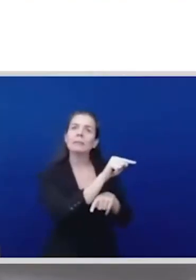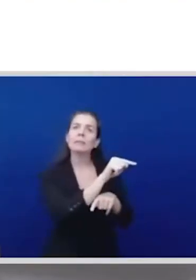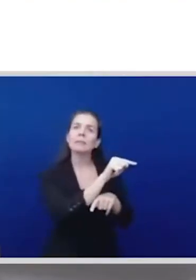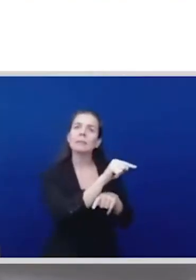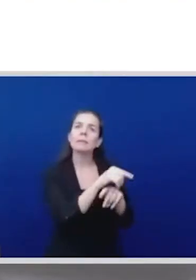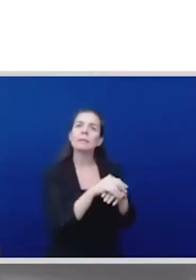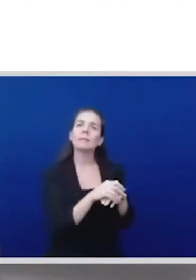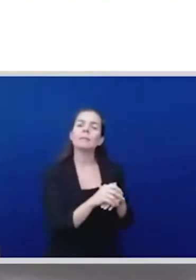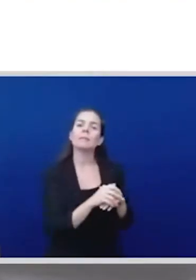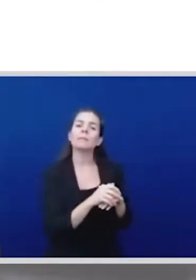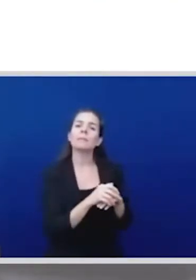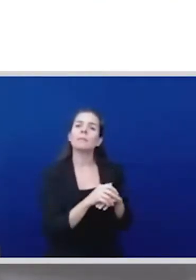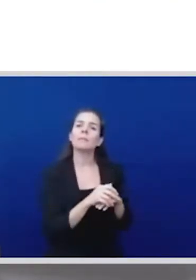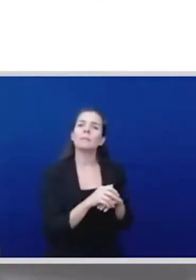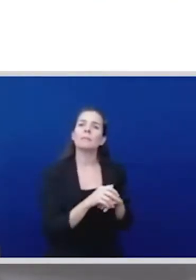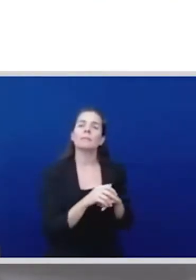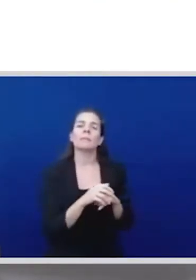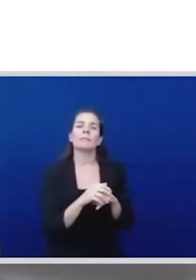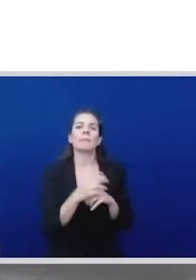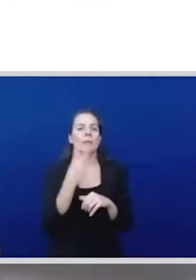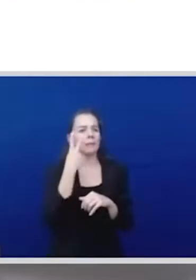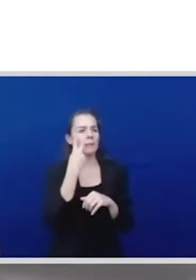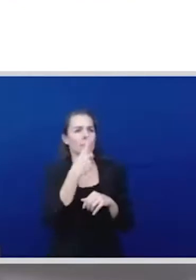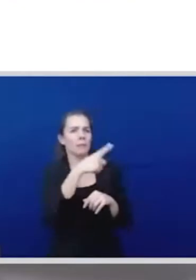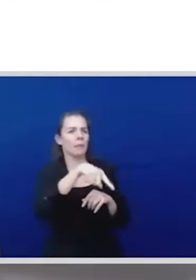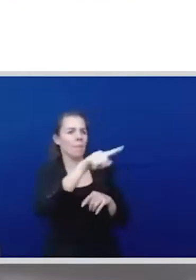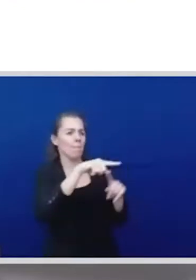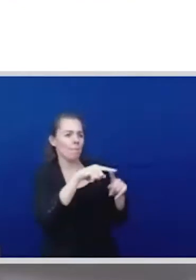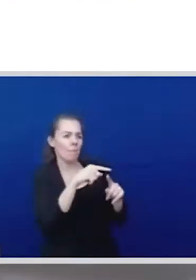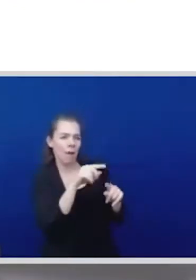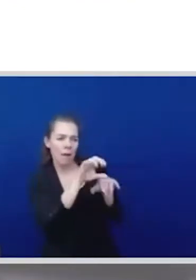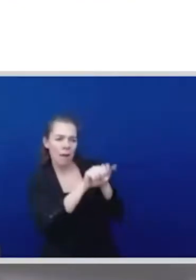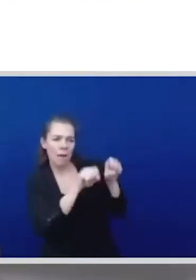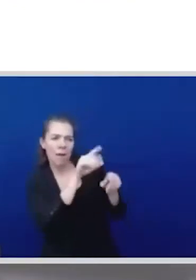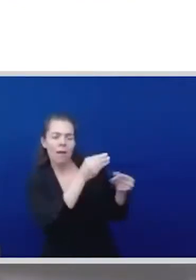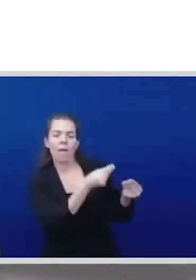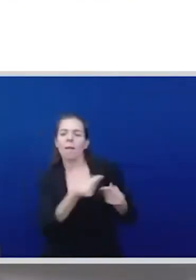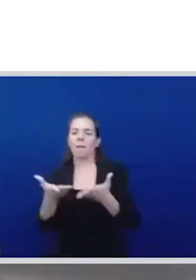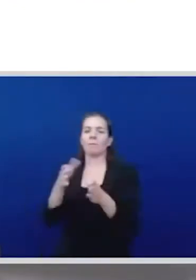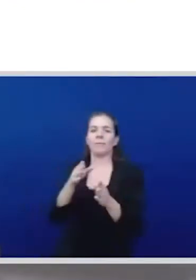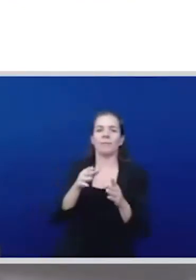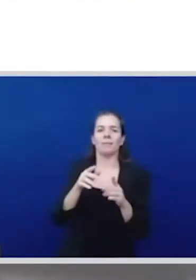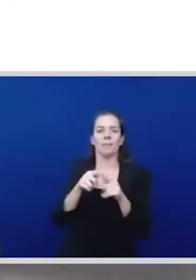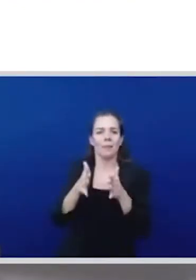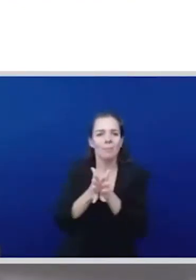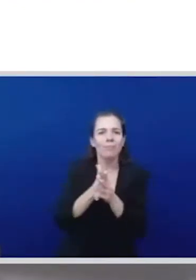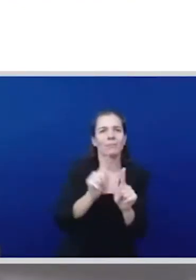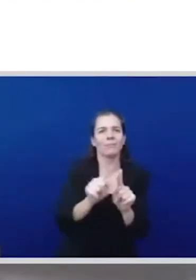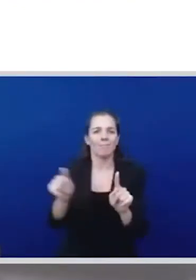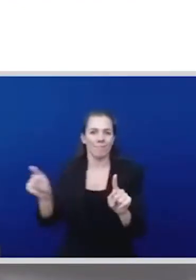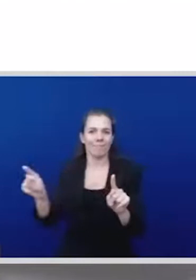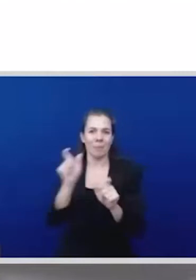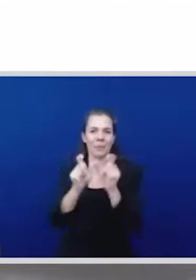give us one example or two of what are the things that you think are,